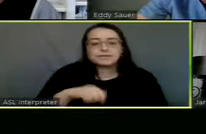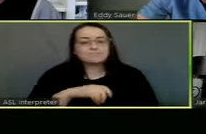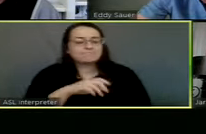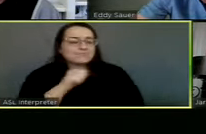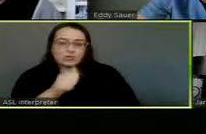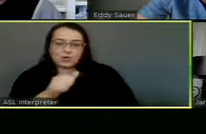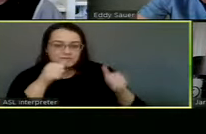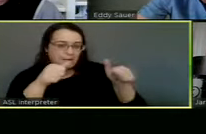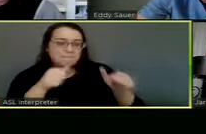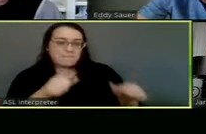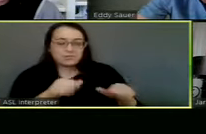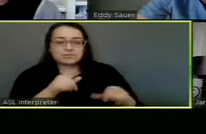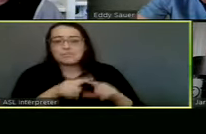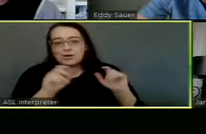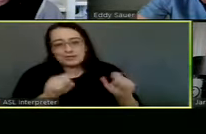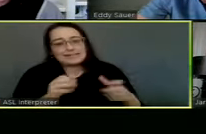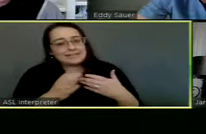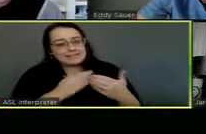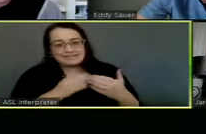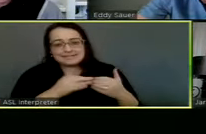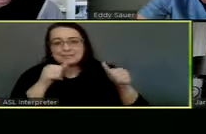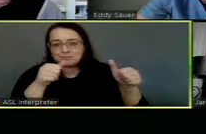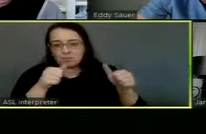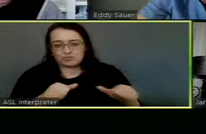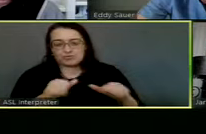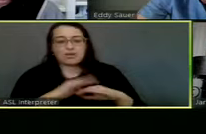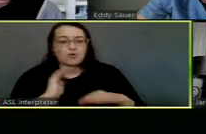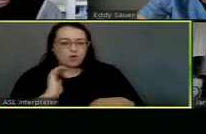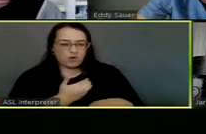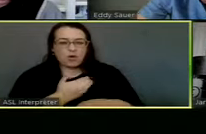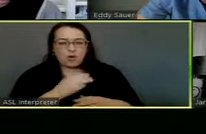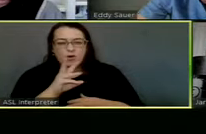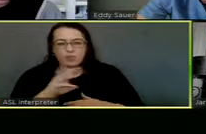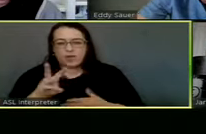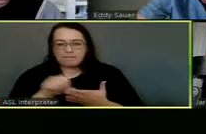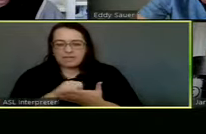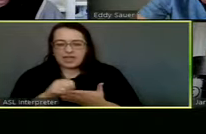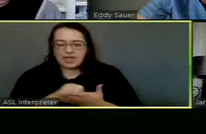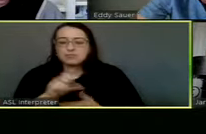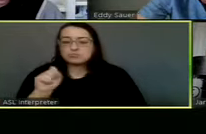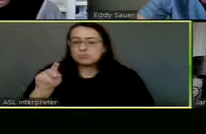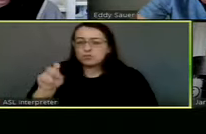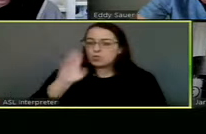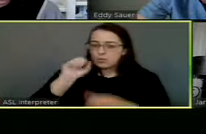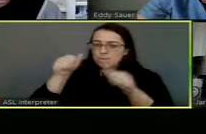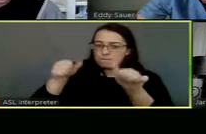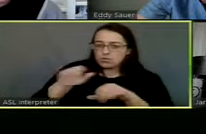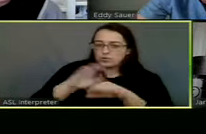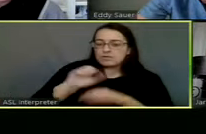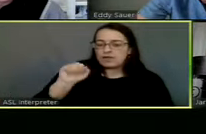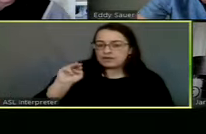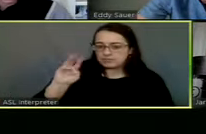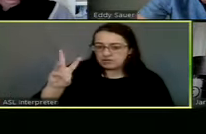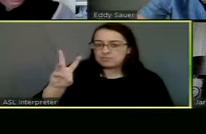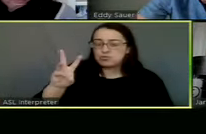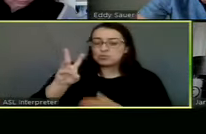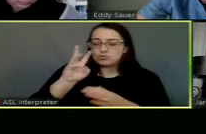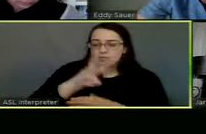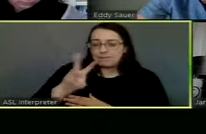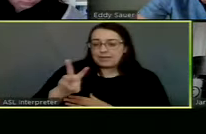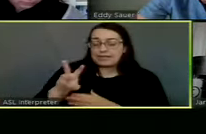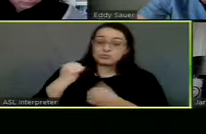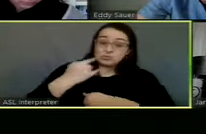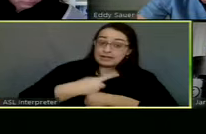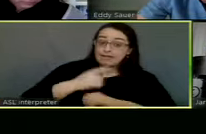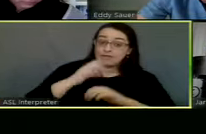is not, but it can easily be posted onto our webpage. We'll get that posted up on the AMW webpage immediately or today, hopefully.